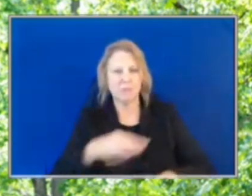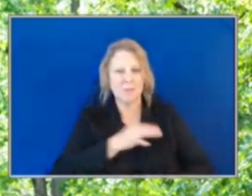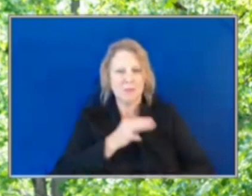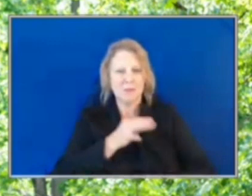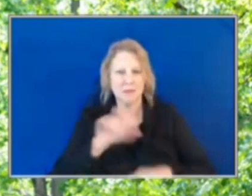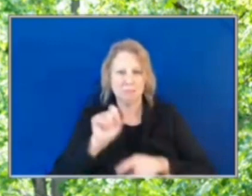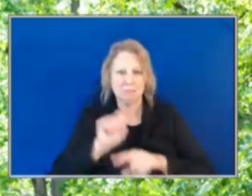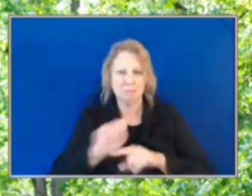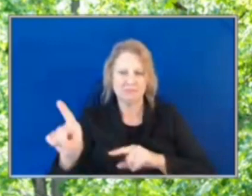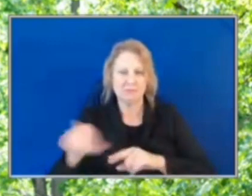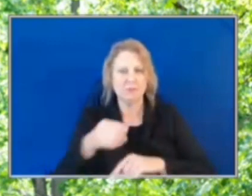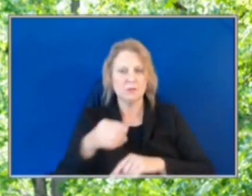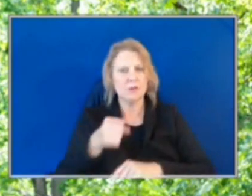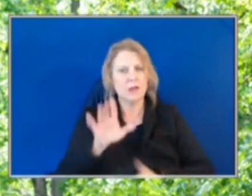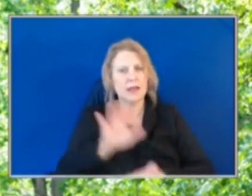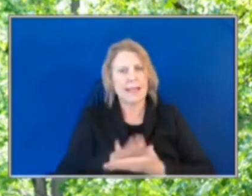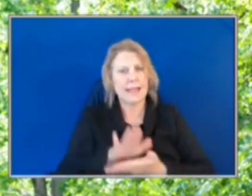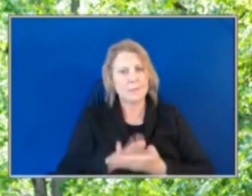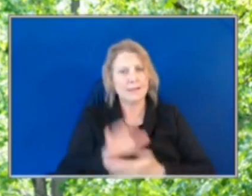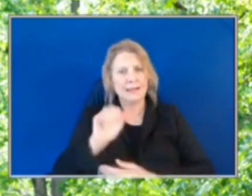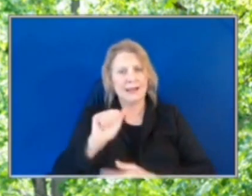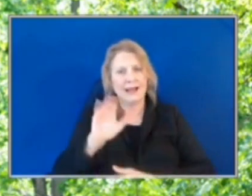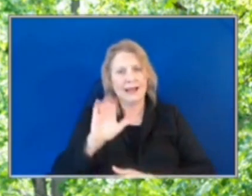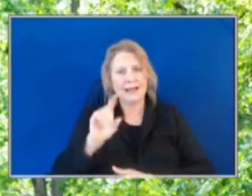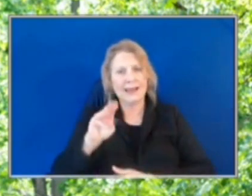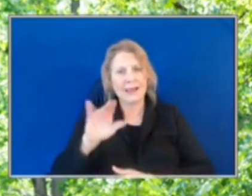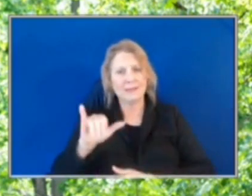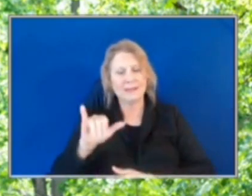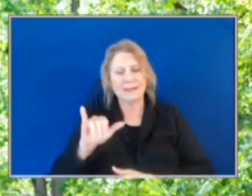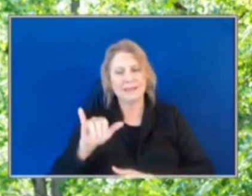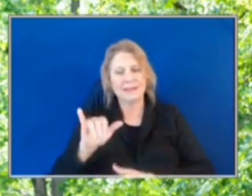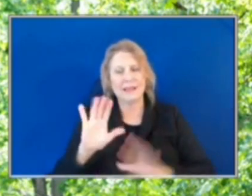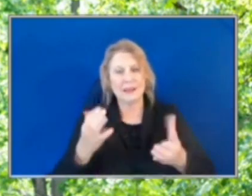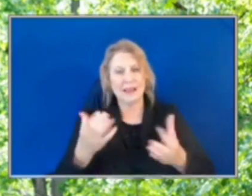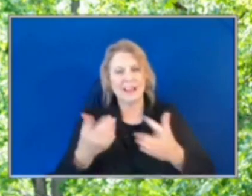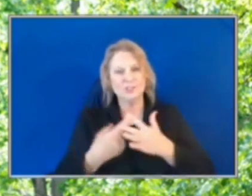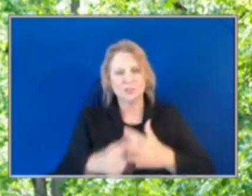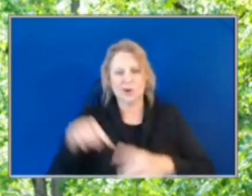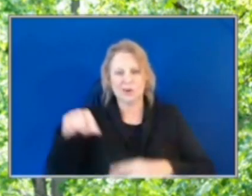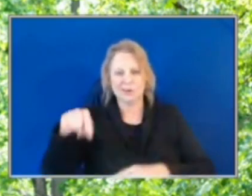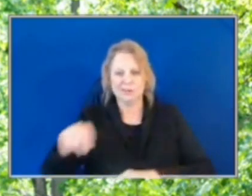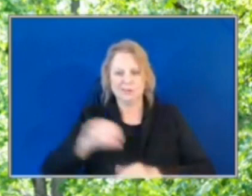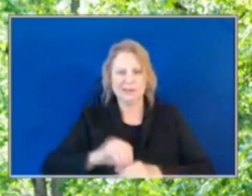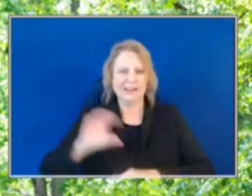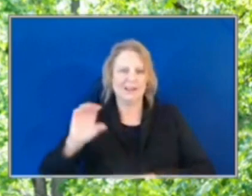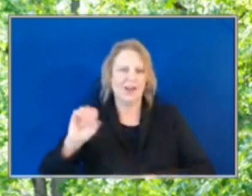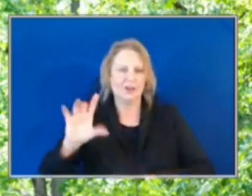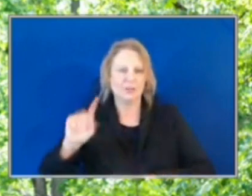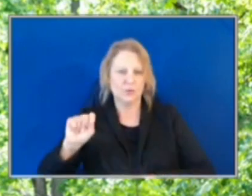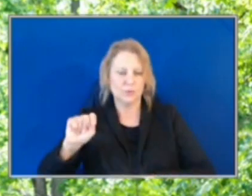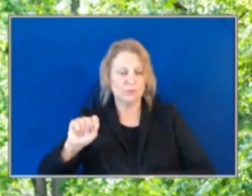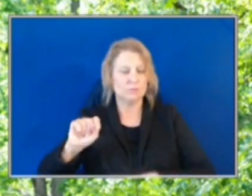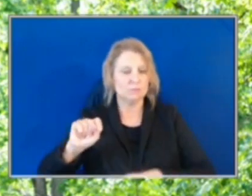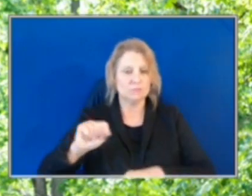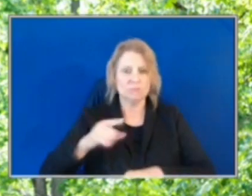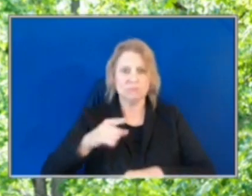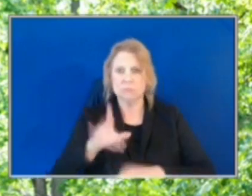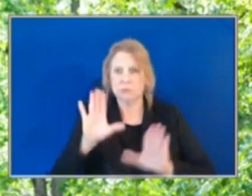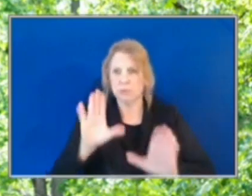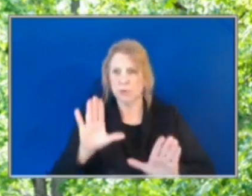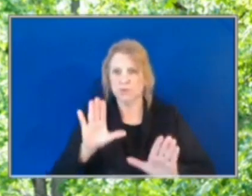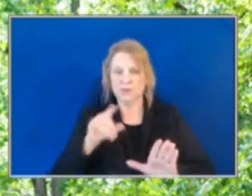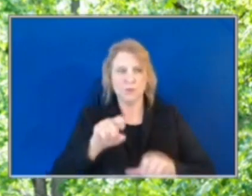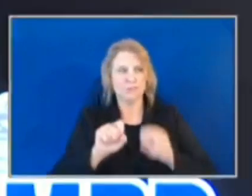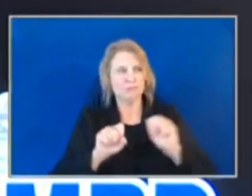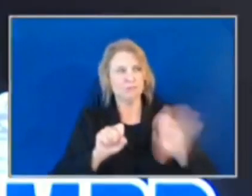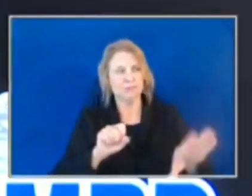that's going to start in October, so now is a perfect time here in July to submit your application to save your